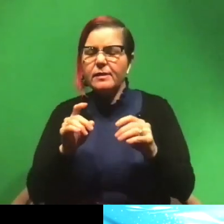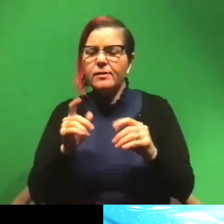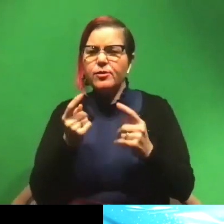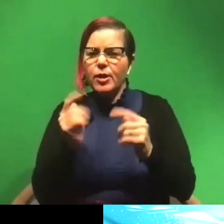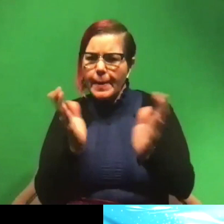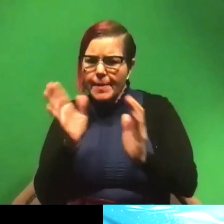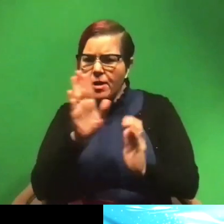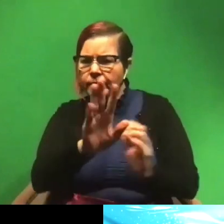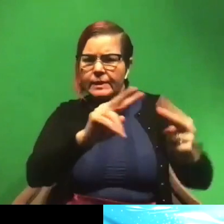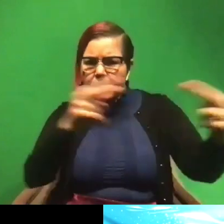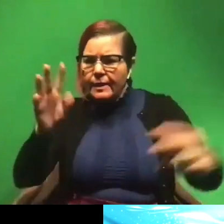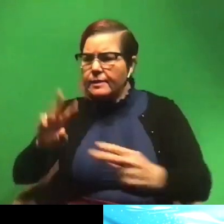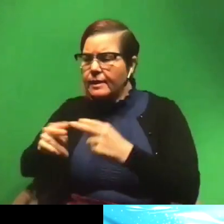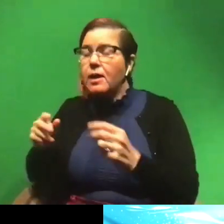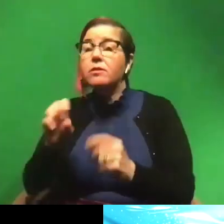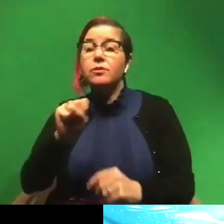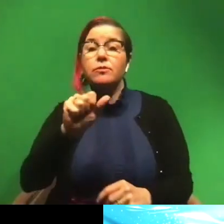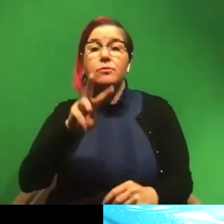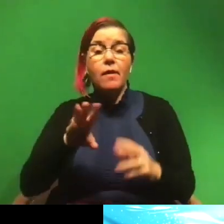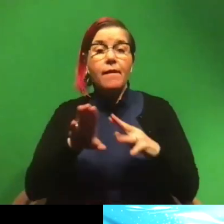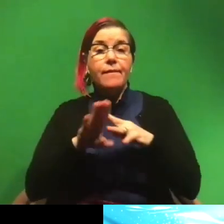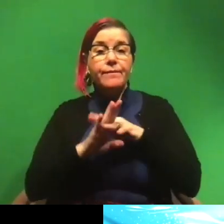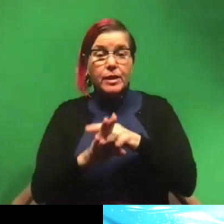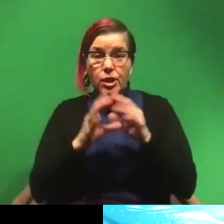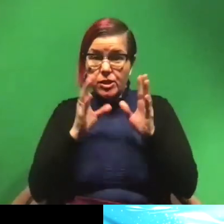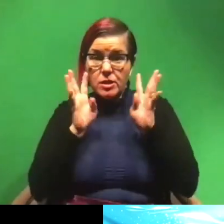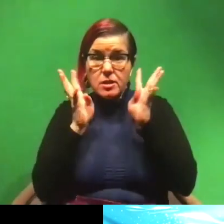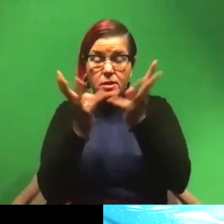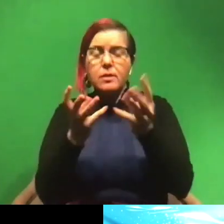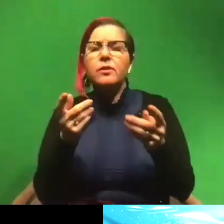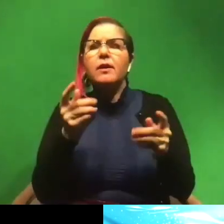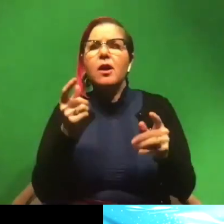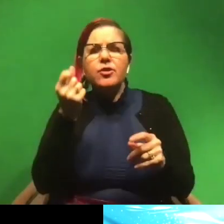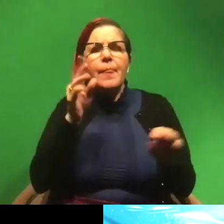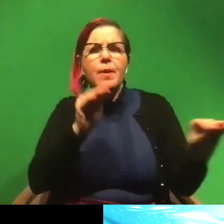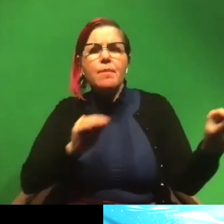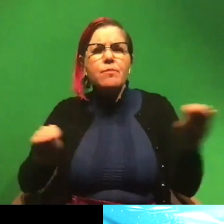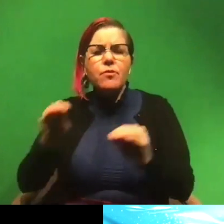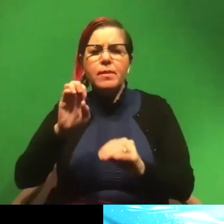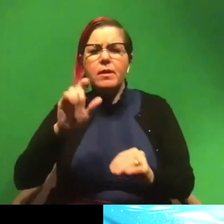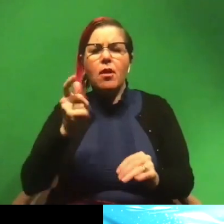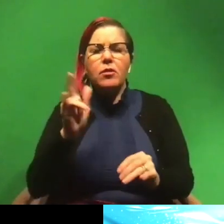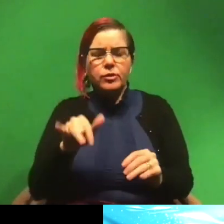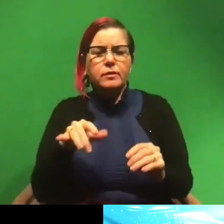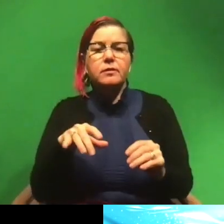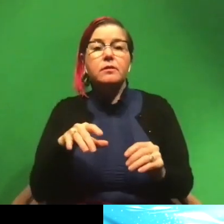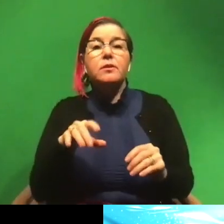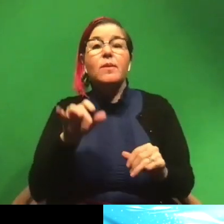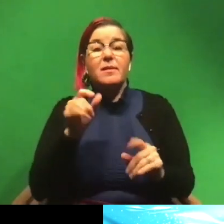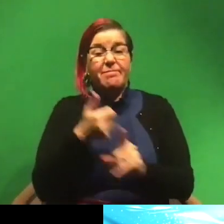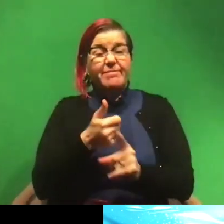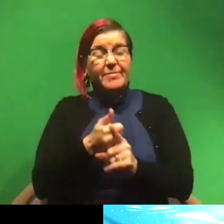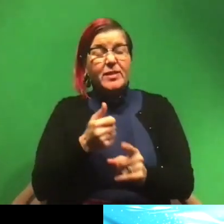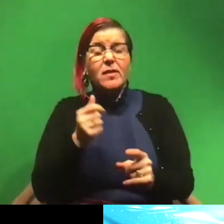And then with the sawfish, I was trying to understand their movement ecology. So the small tooth sawfish is critically endangered.